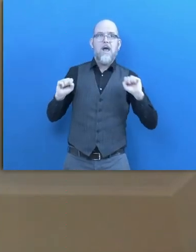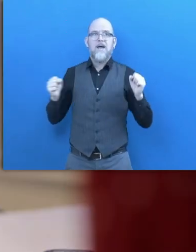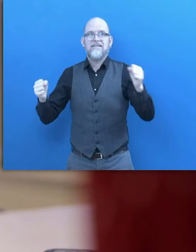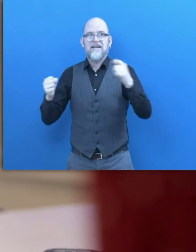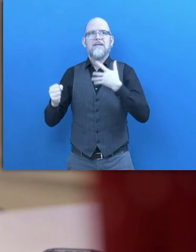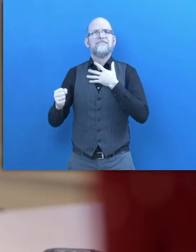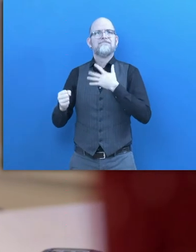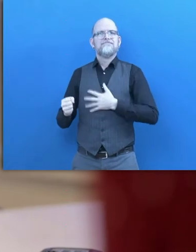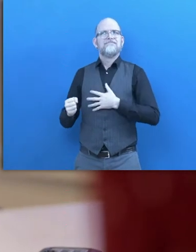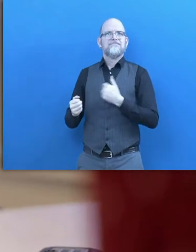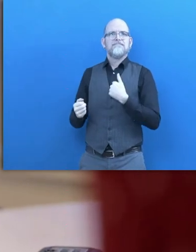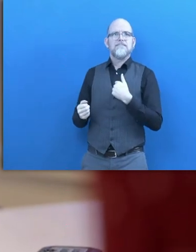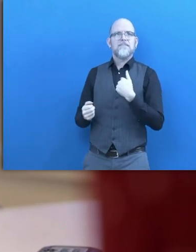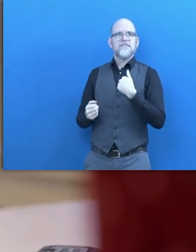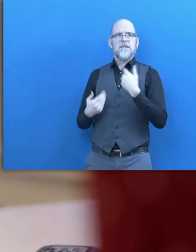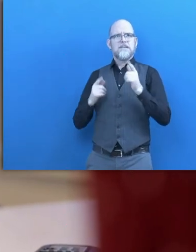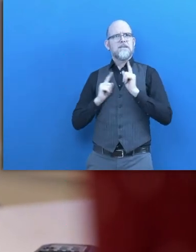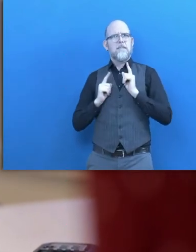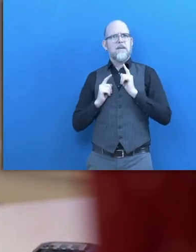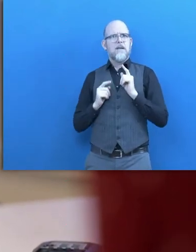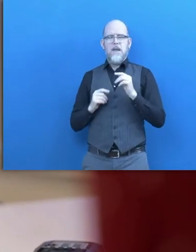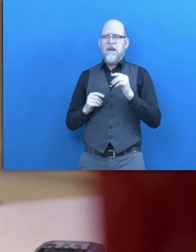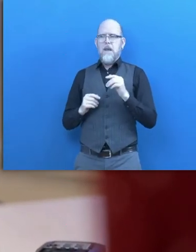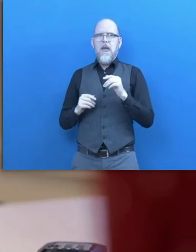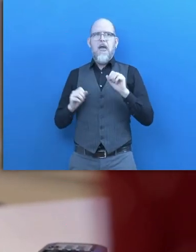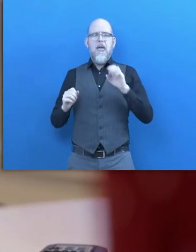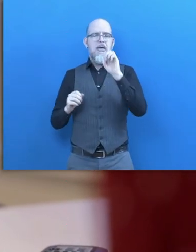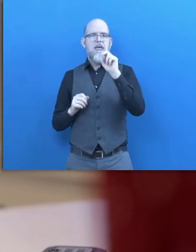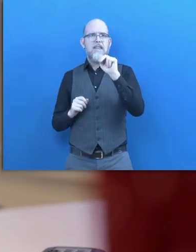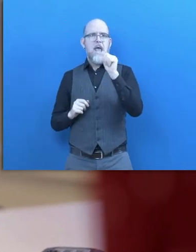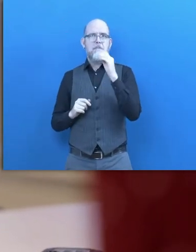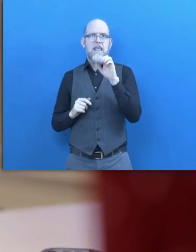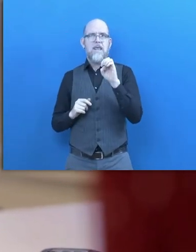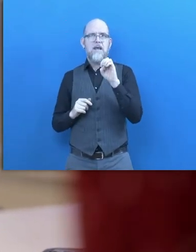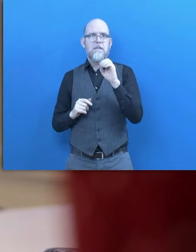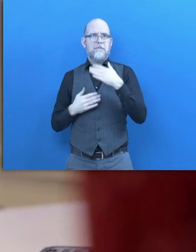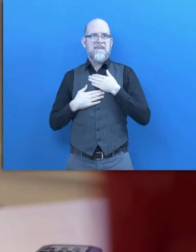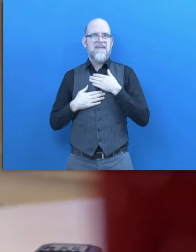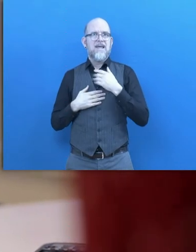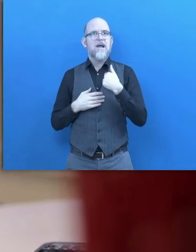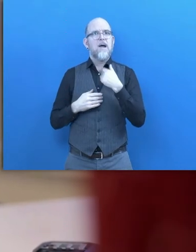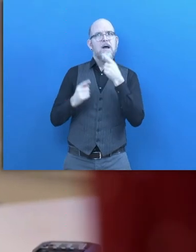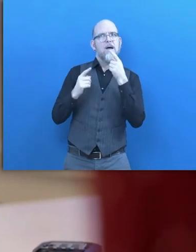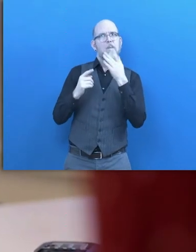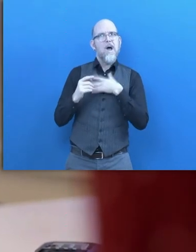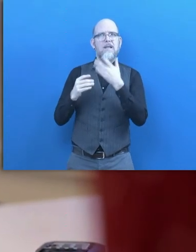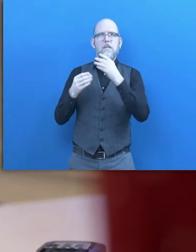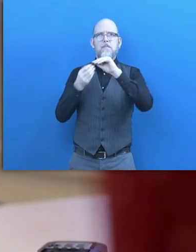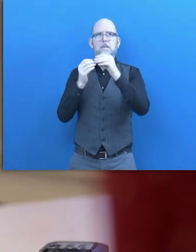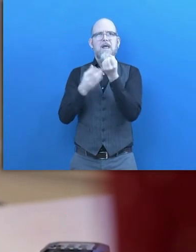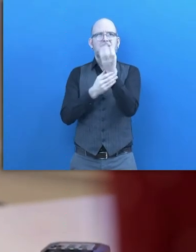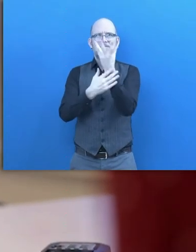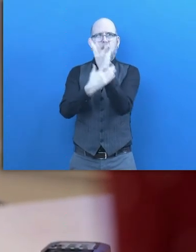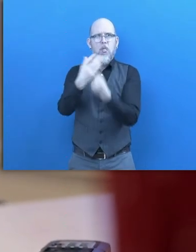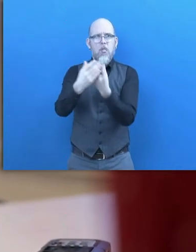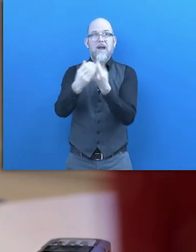Me. So with Enable Me, we try to close that information deficit. I always see